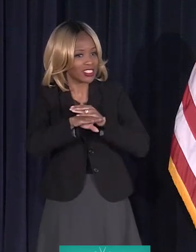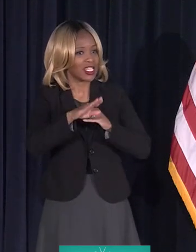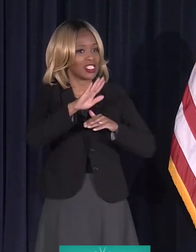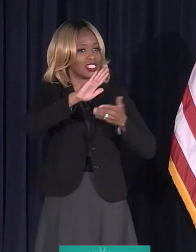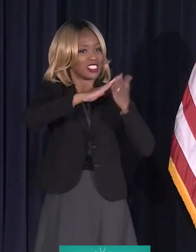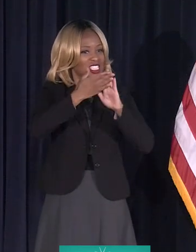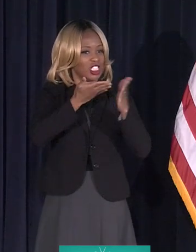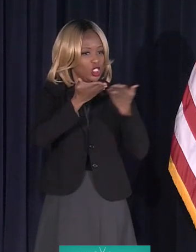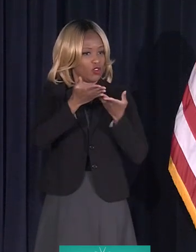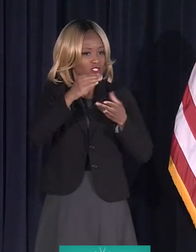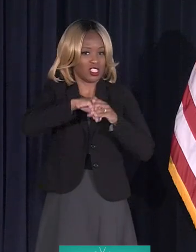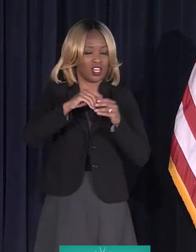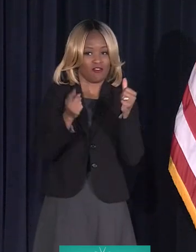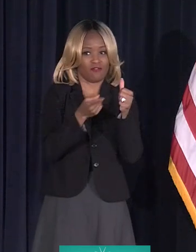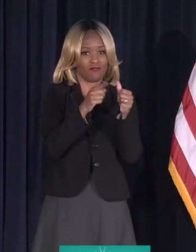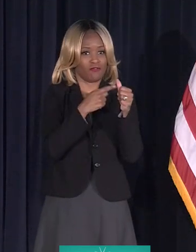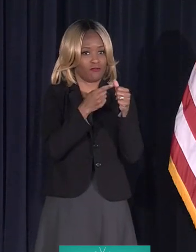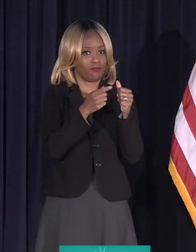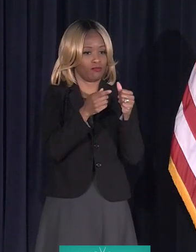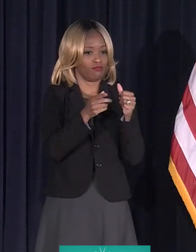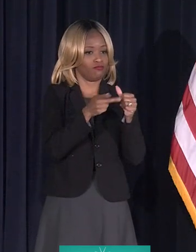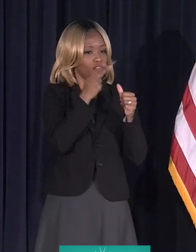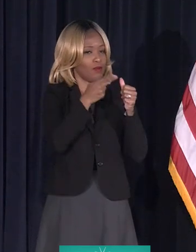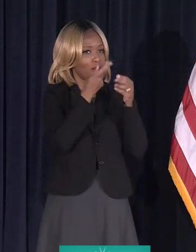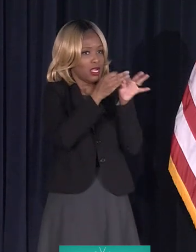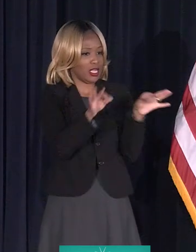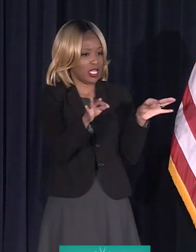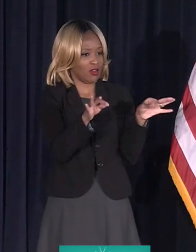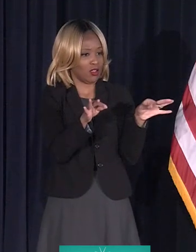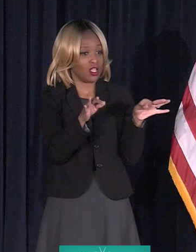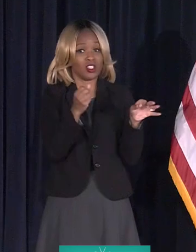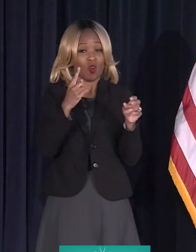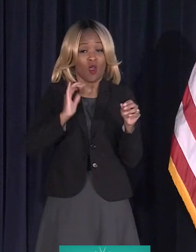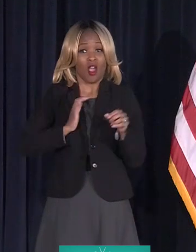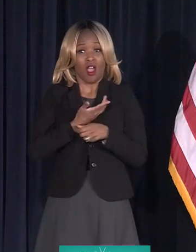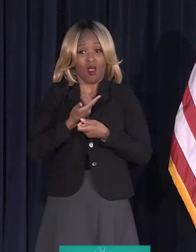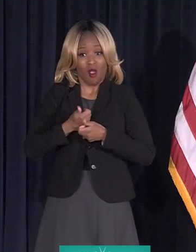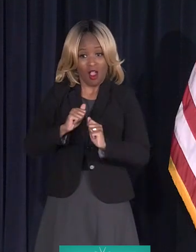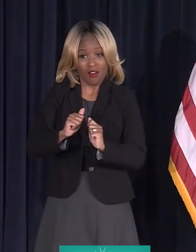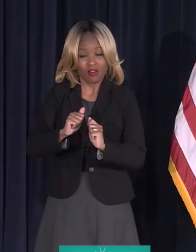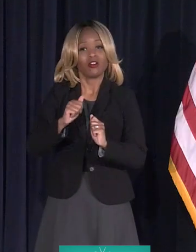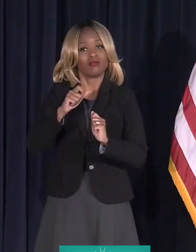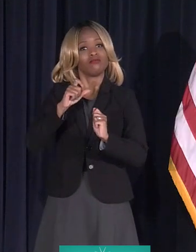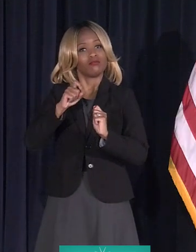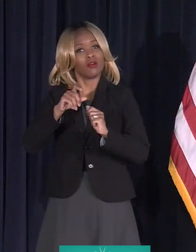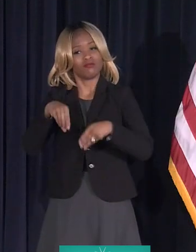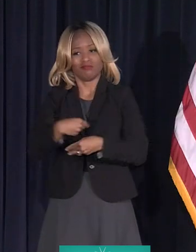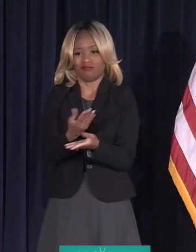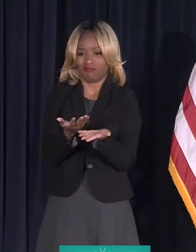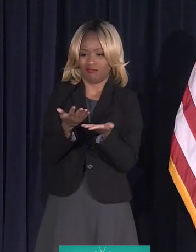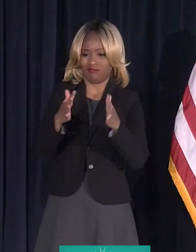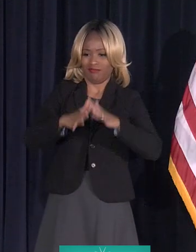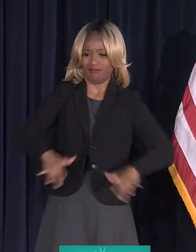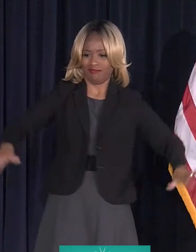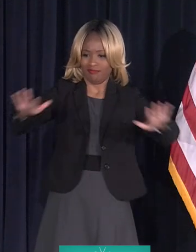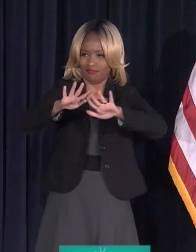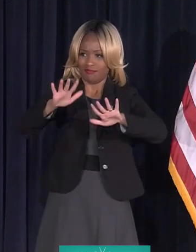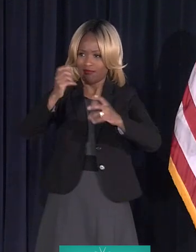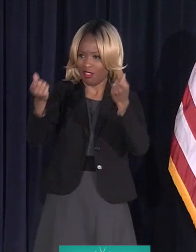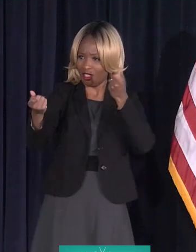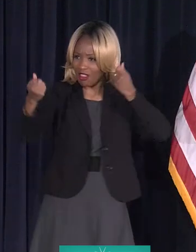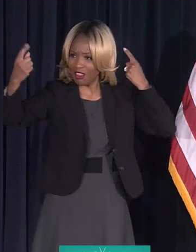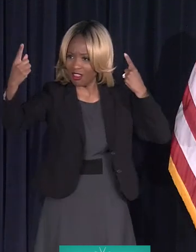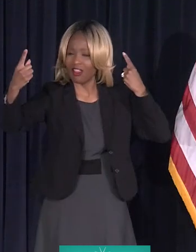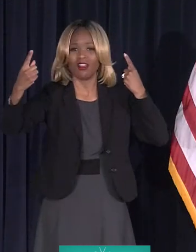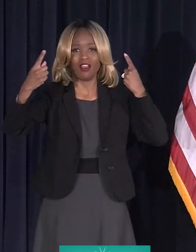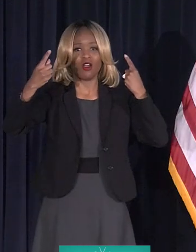first language. In our effort toward equity and justice, we have to provide space for there to be that mutual understanding that the